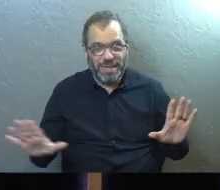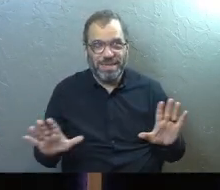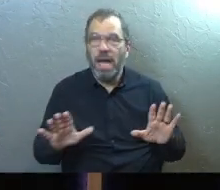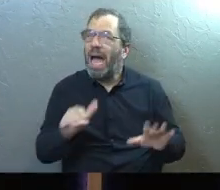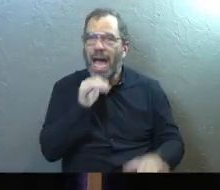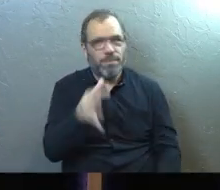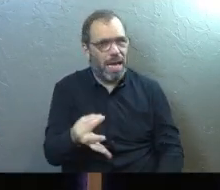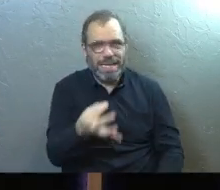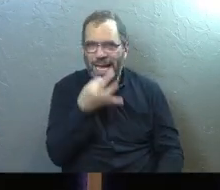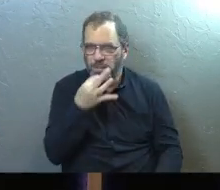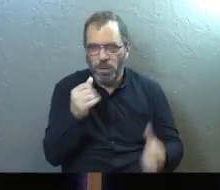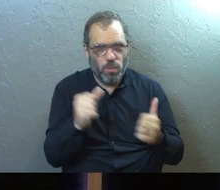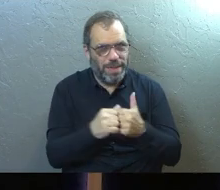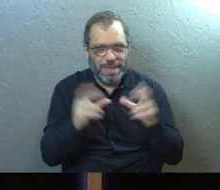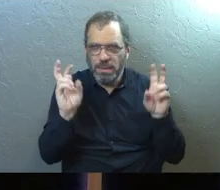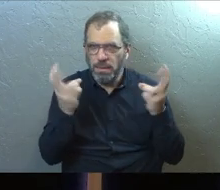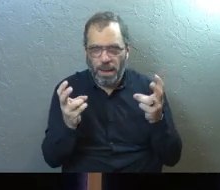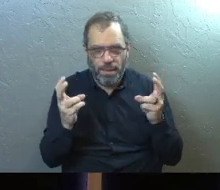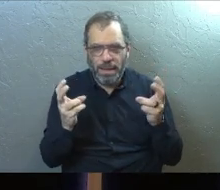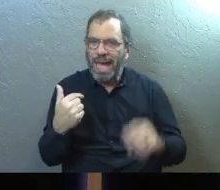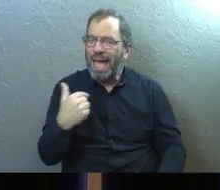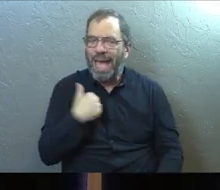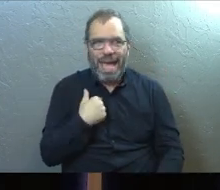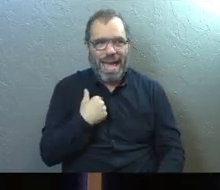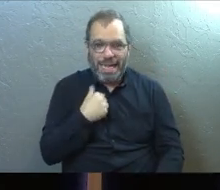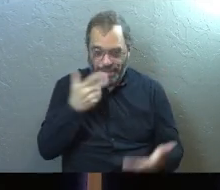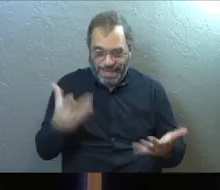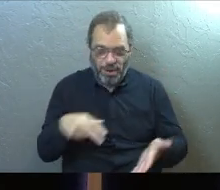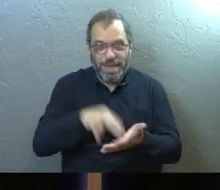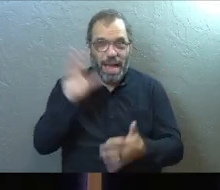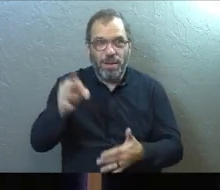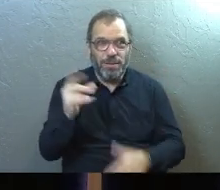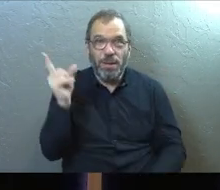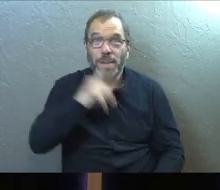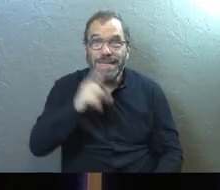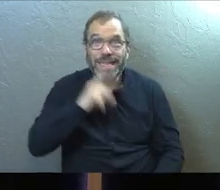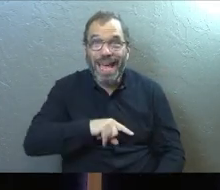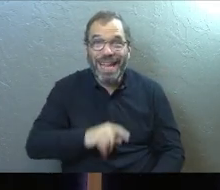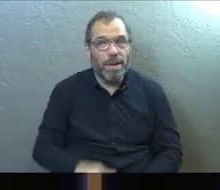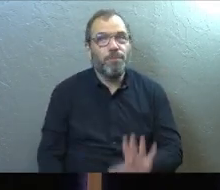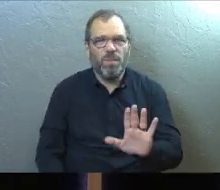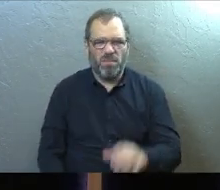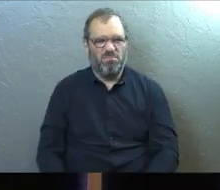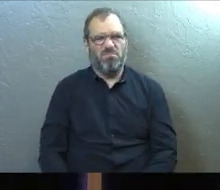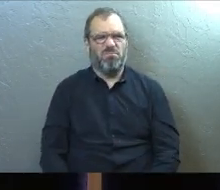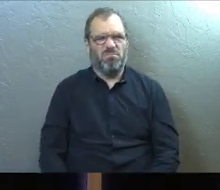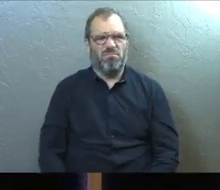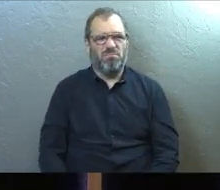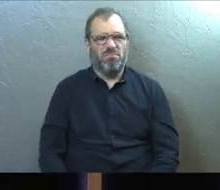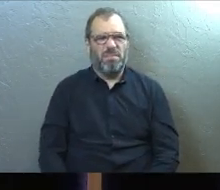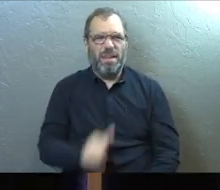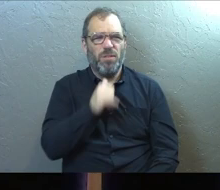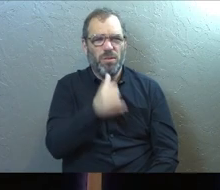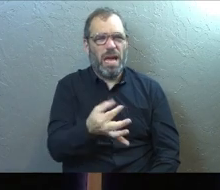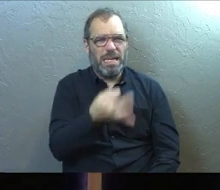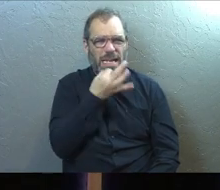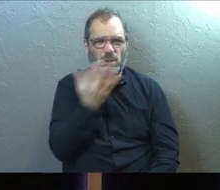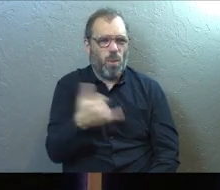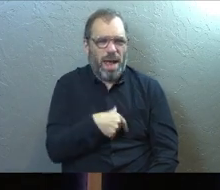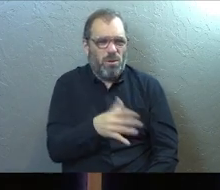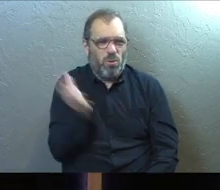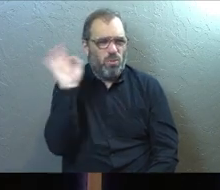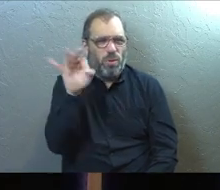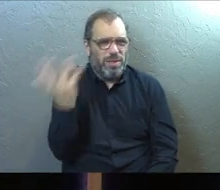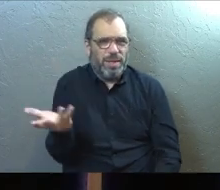I'm not an expert on this topic at all. And I'm not up here because I pretend to be. So you might be wondering, then why are you talking at all about